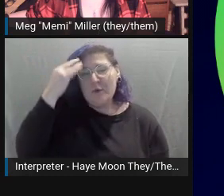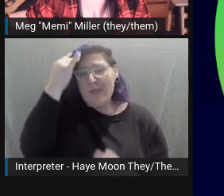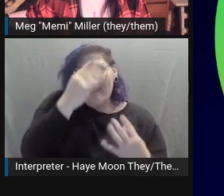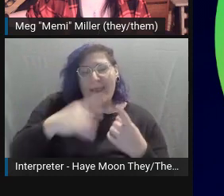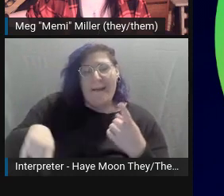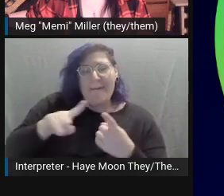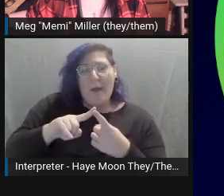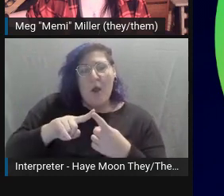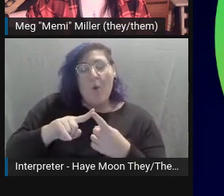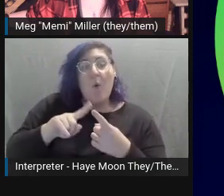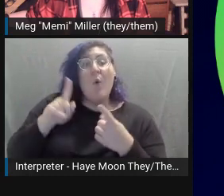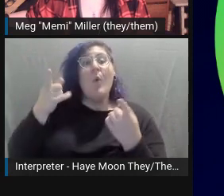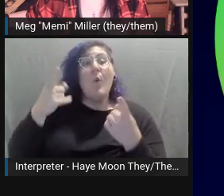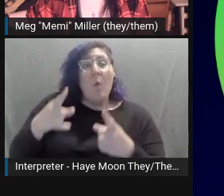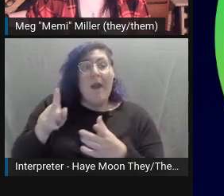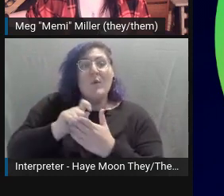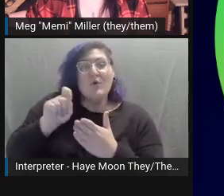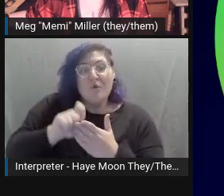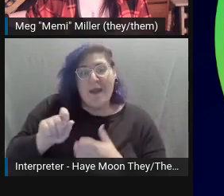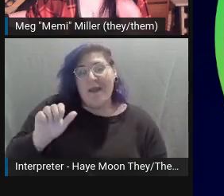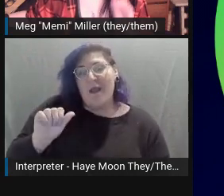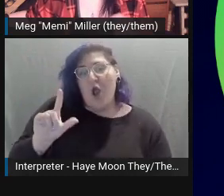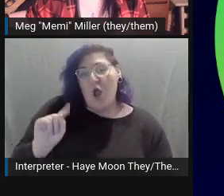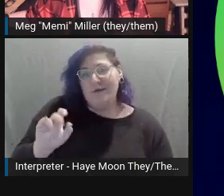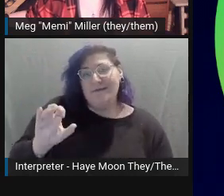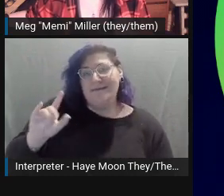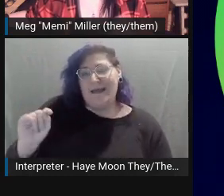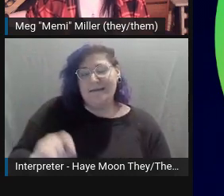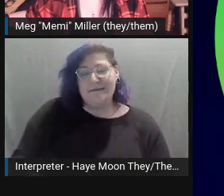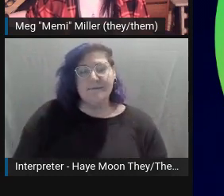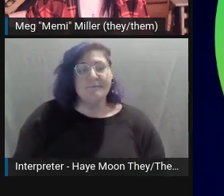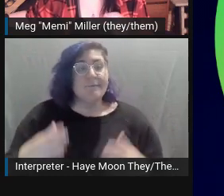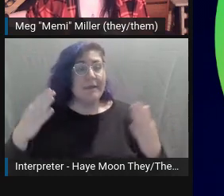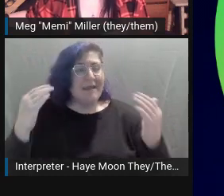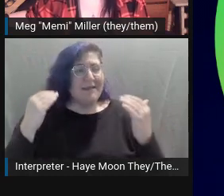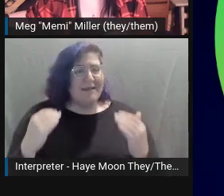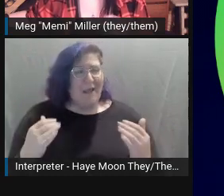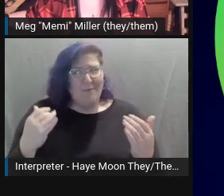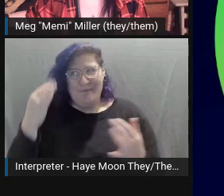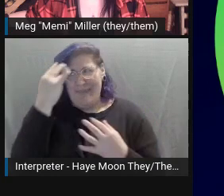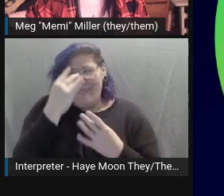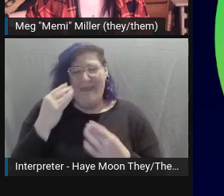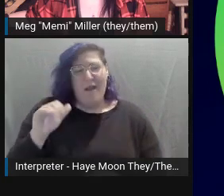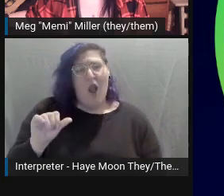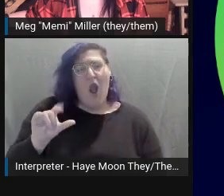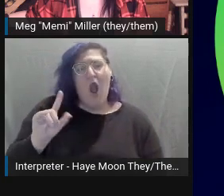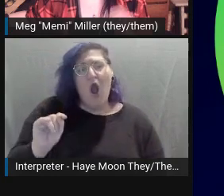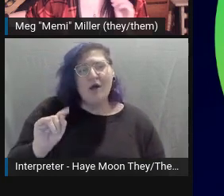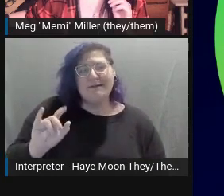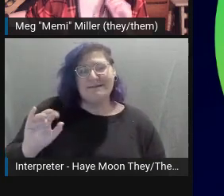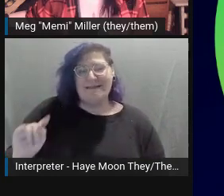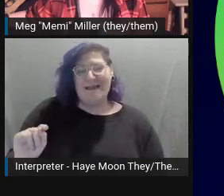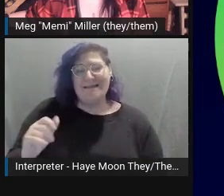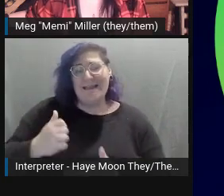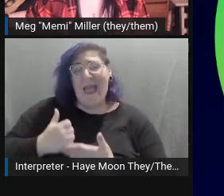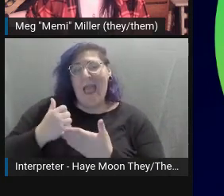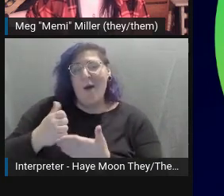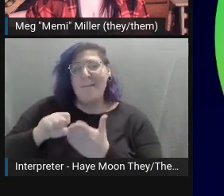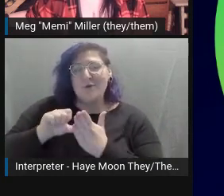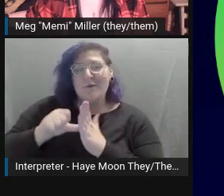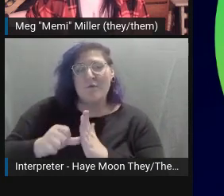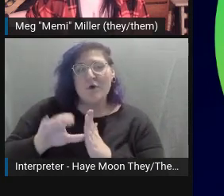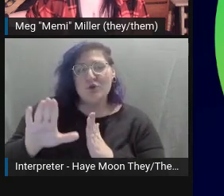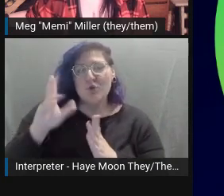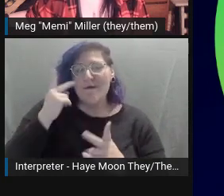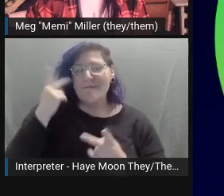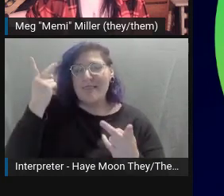And speaking of philosophy, is your alt text enforcing your philosophy and brand? What I intentionally